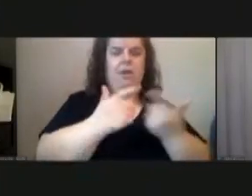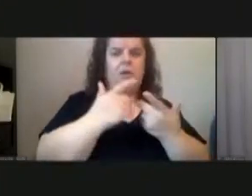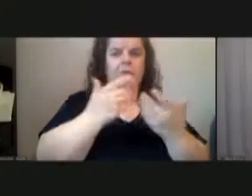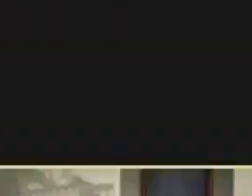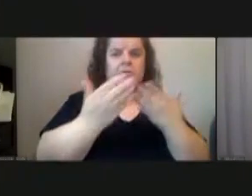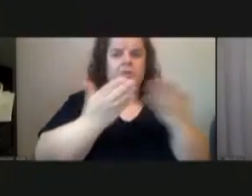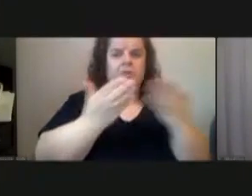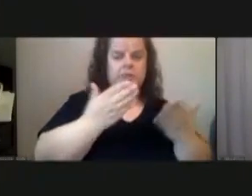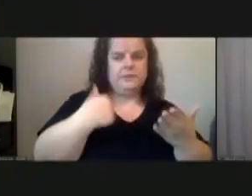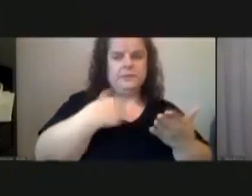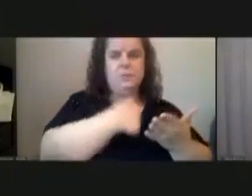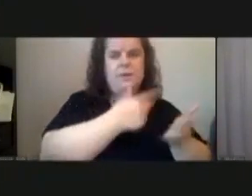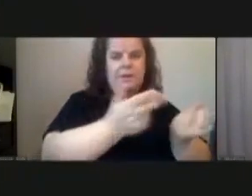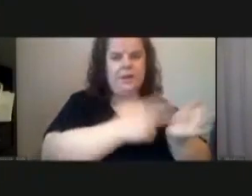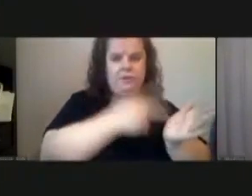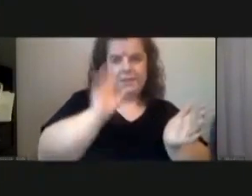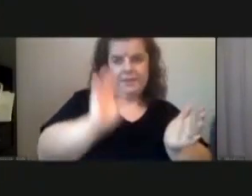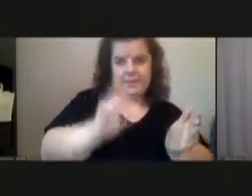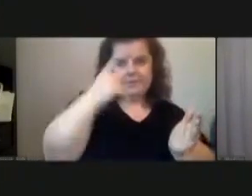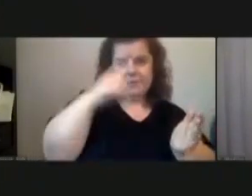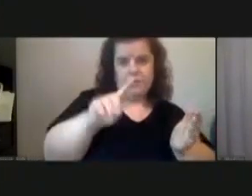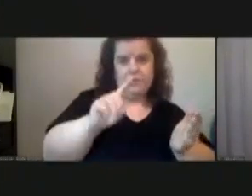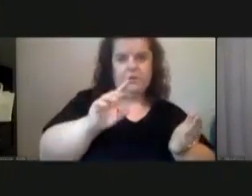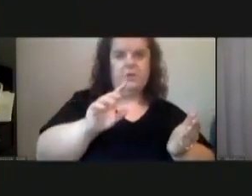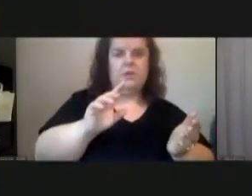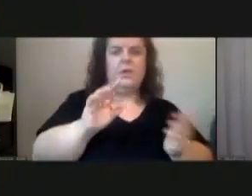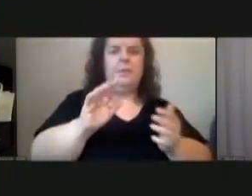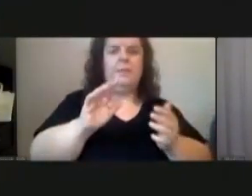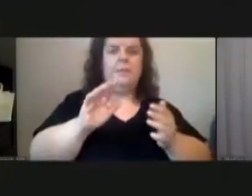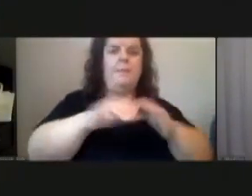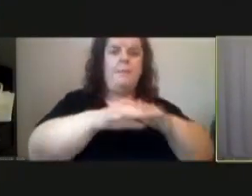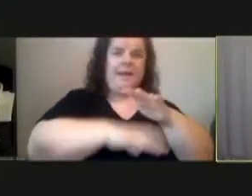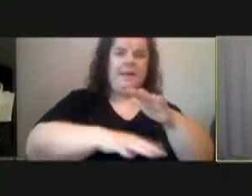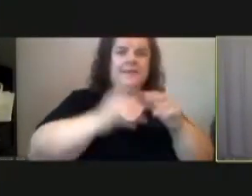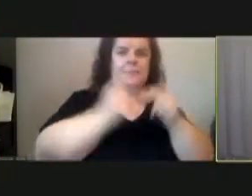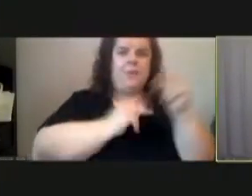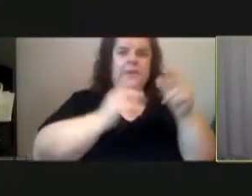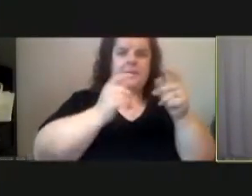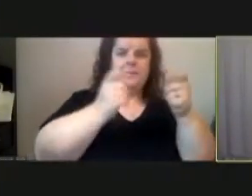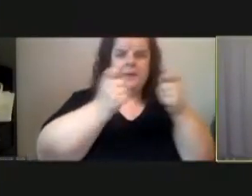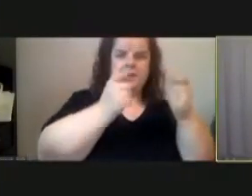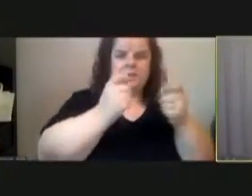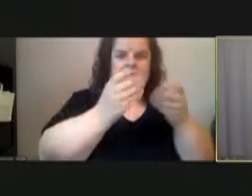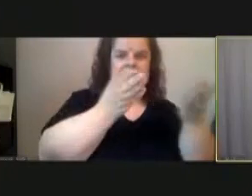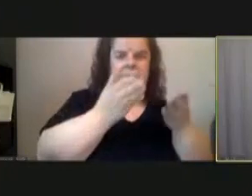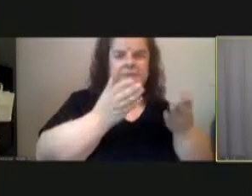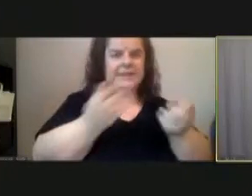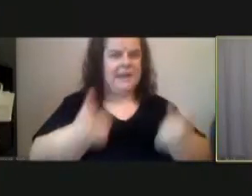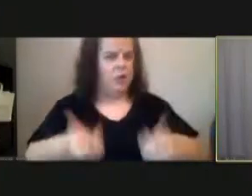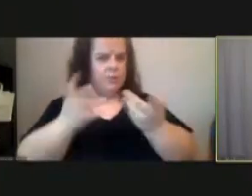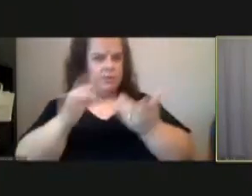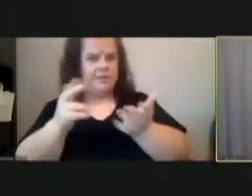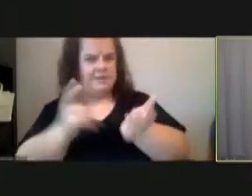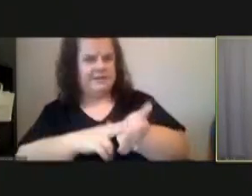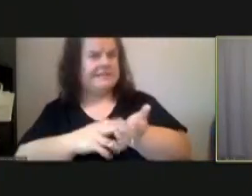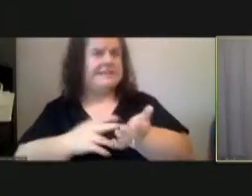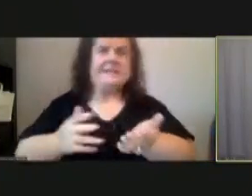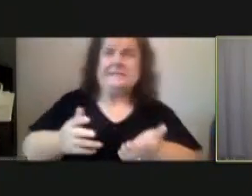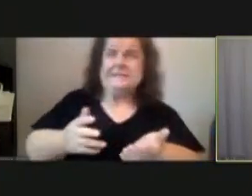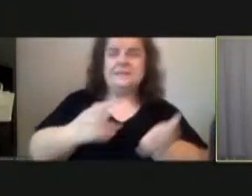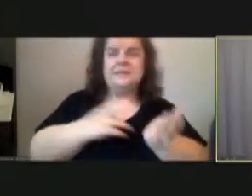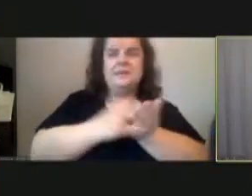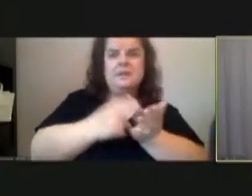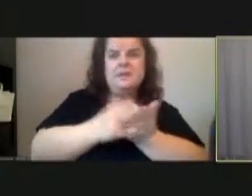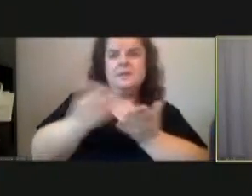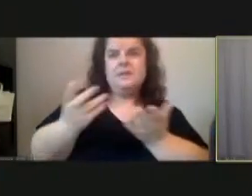contract them for um the basic building management services and how much was that contract yeah honestly uh